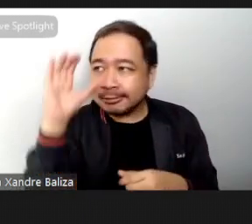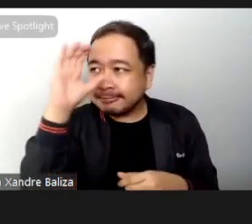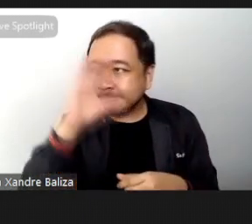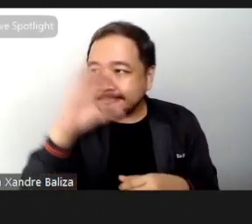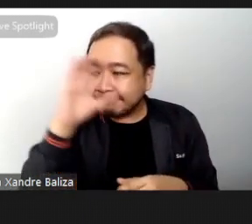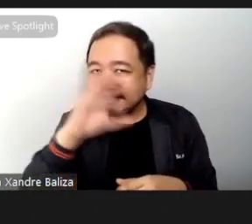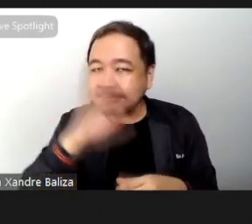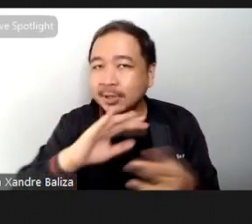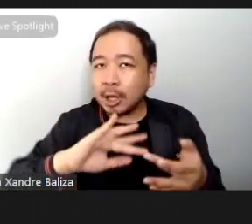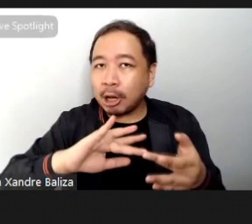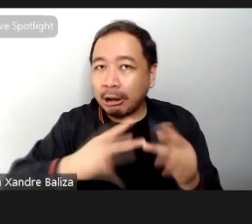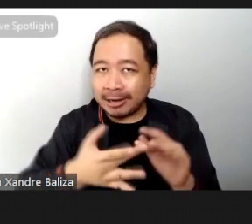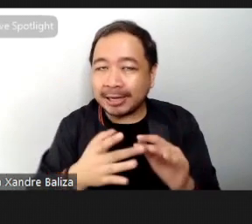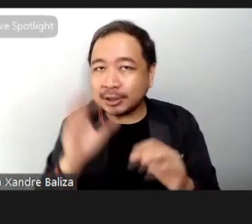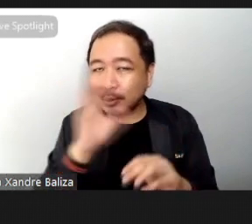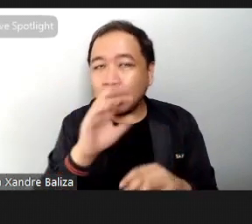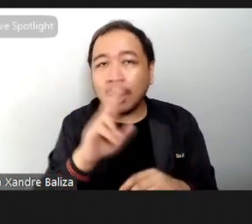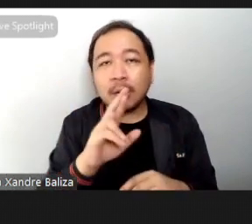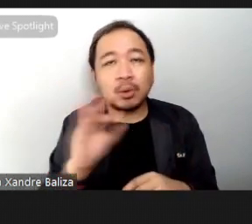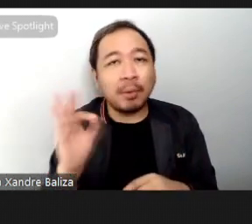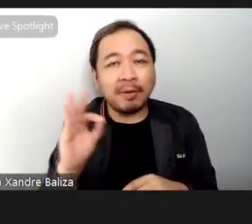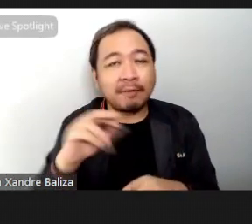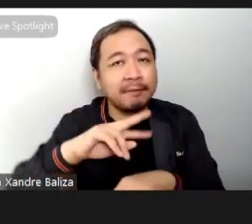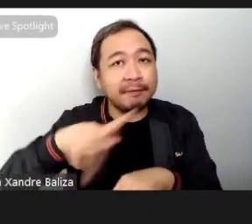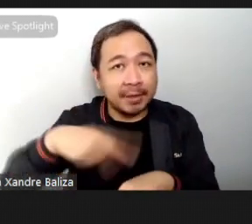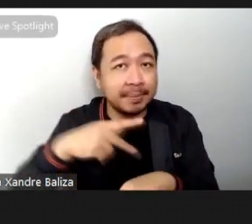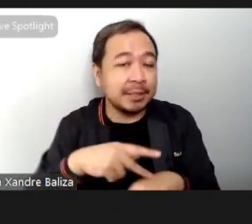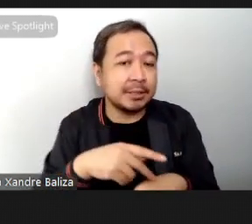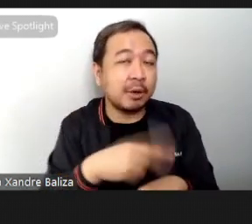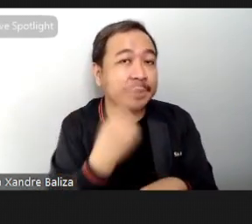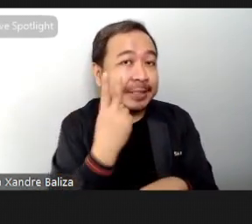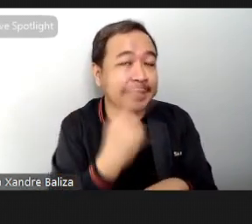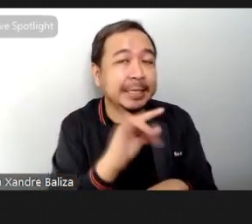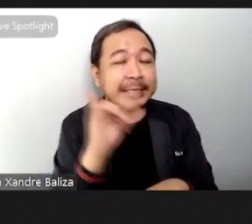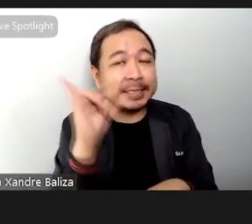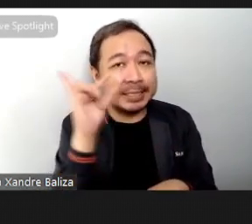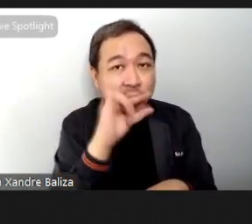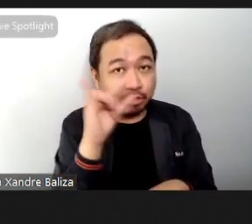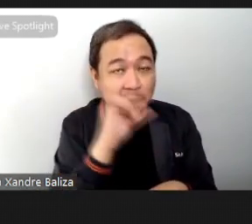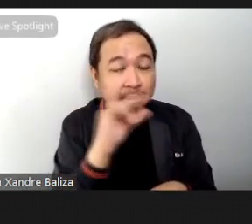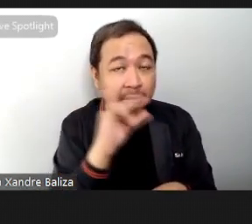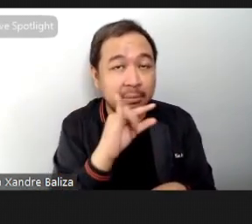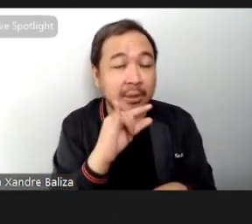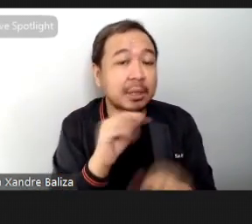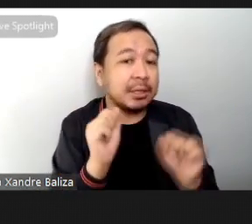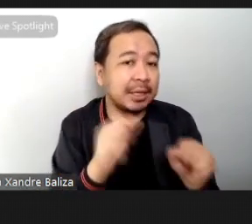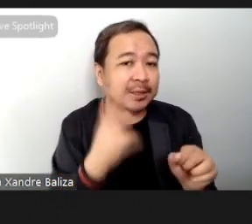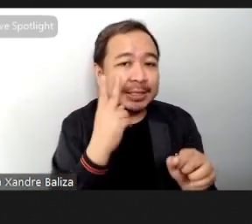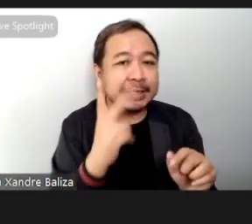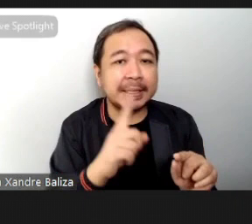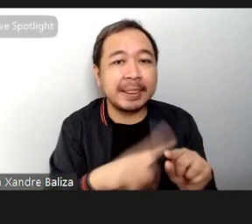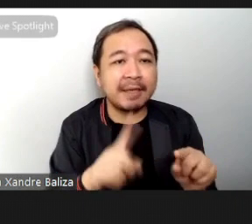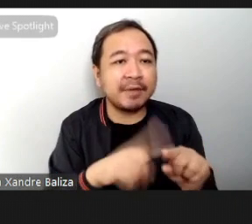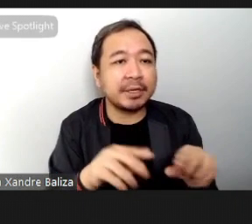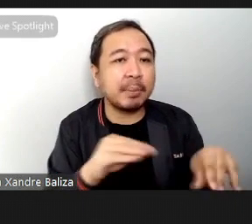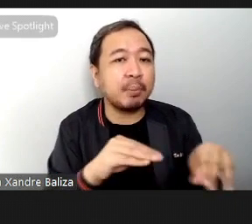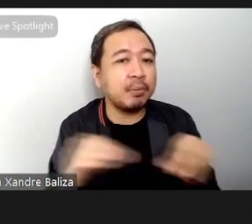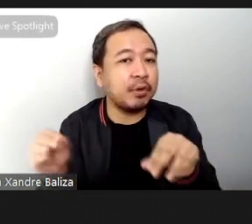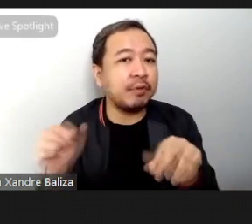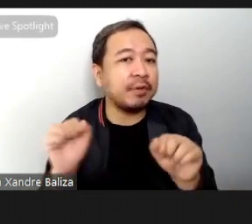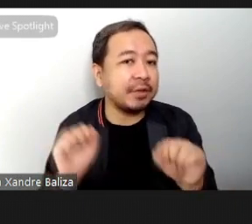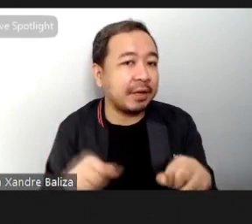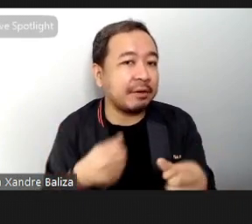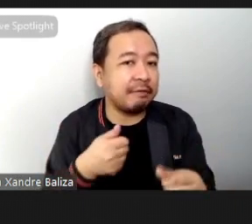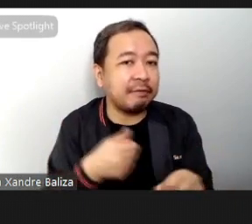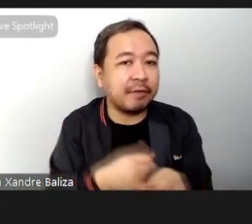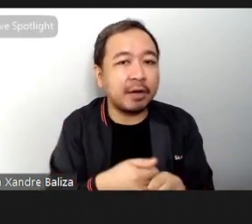row flow or row of Philippines you can also go to the Instagram page where you can see the different moves that you can do and the different